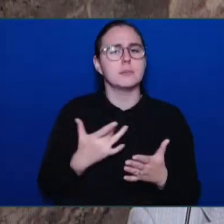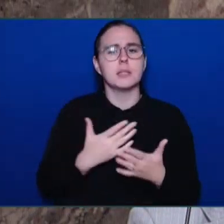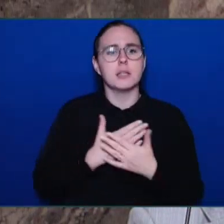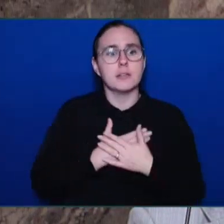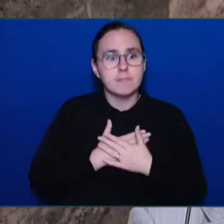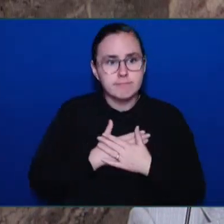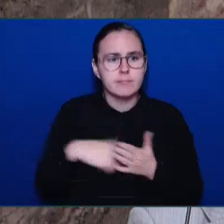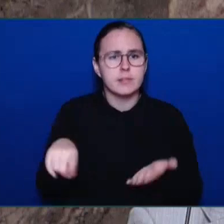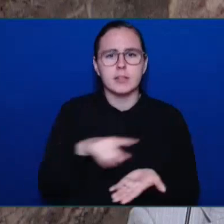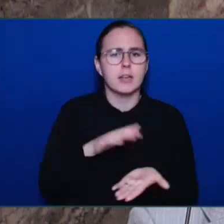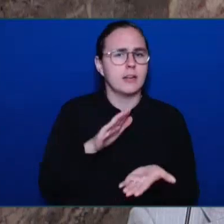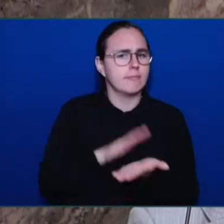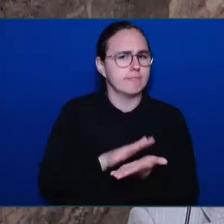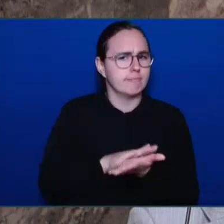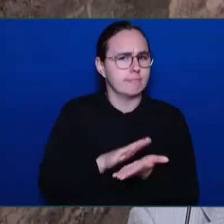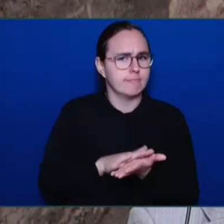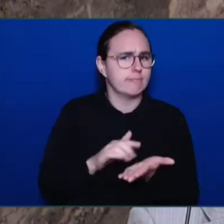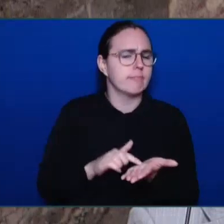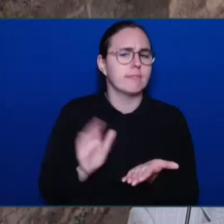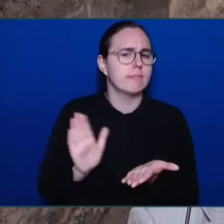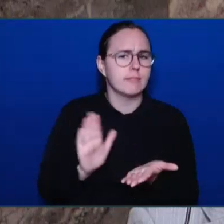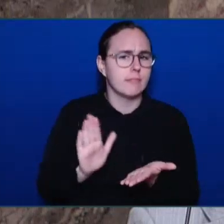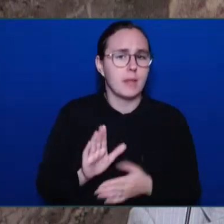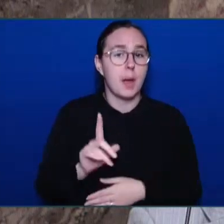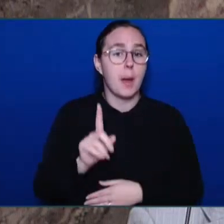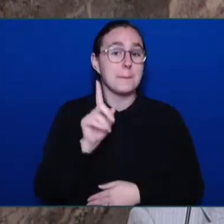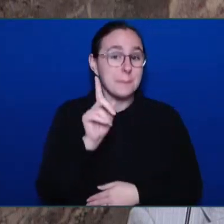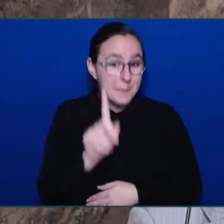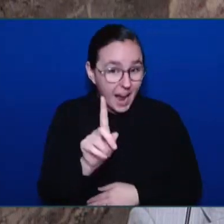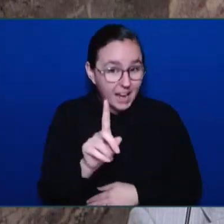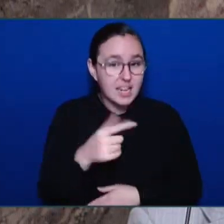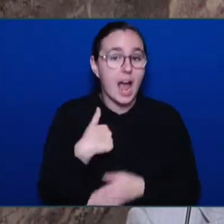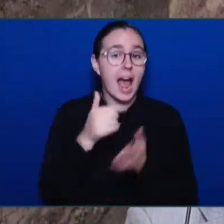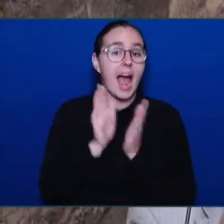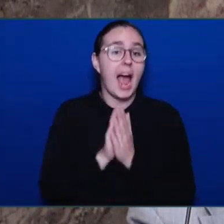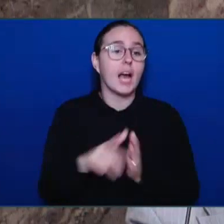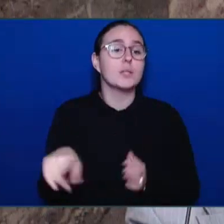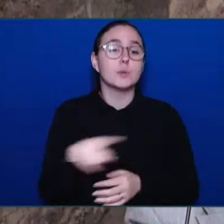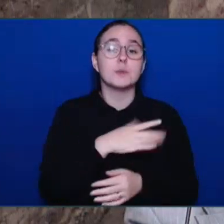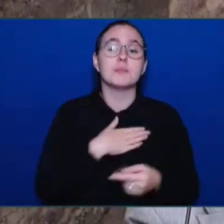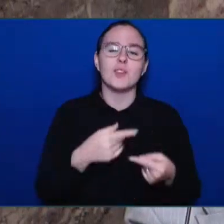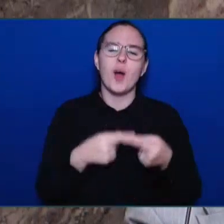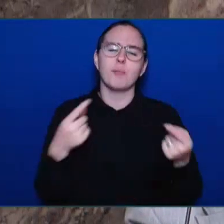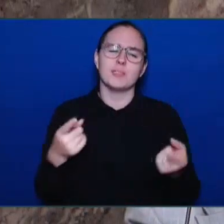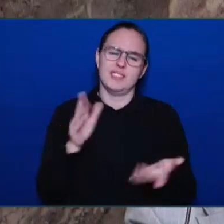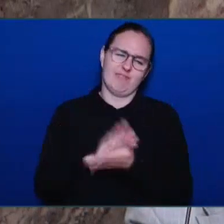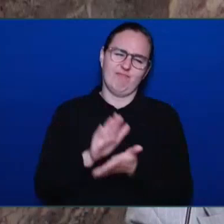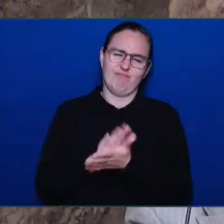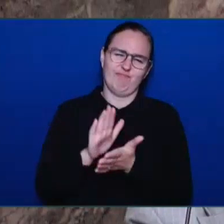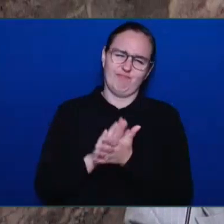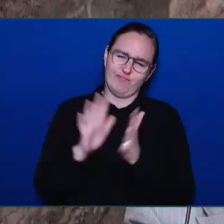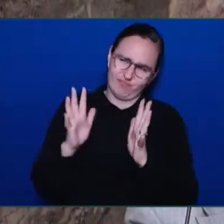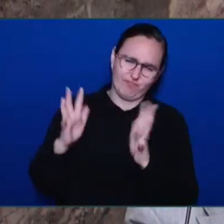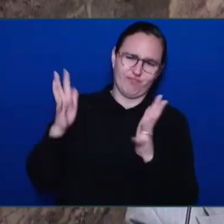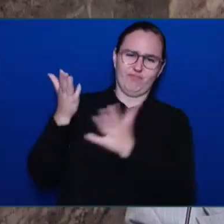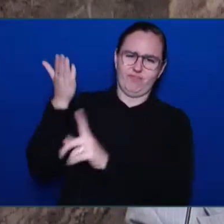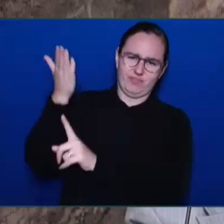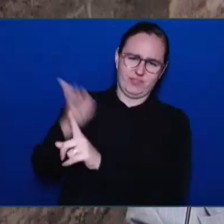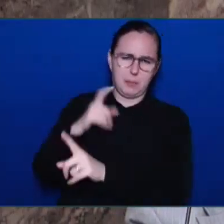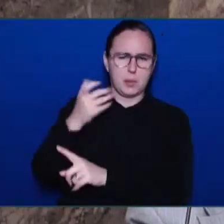a good man who served our country and our province. . . . . . .